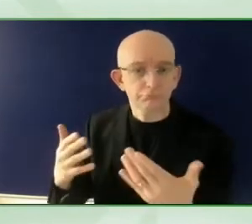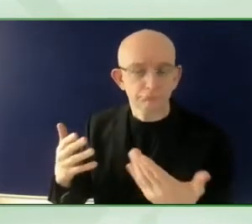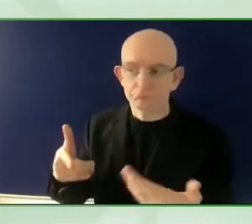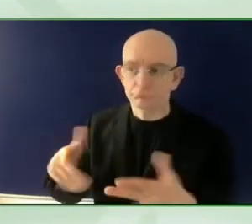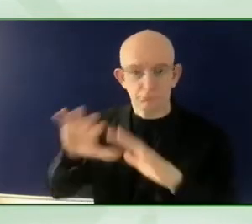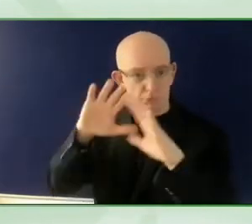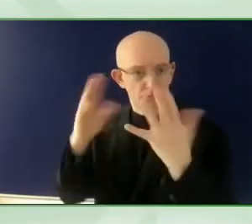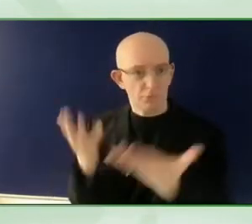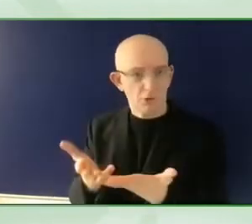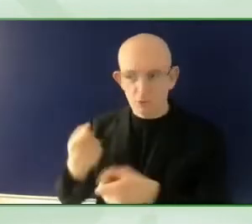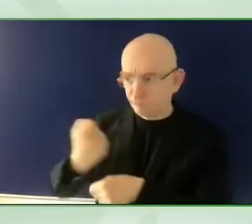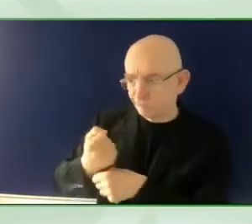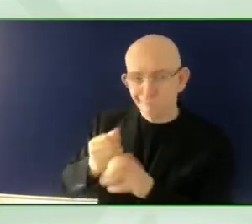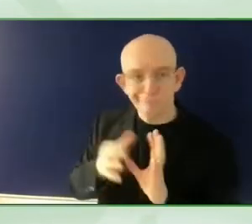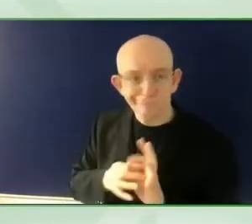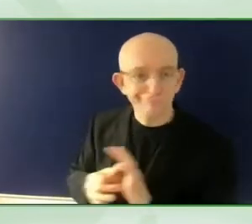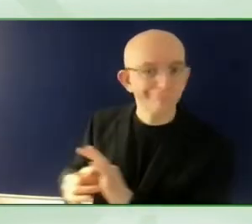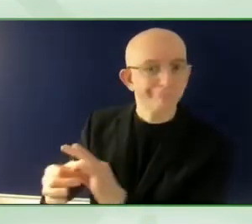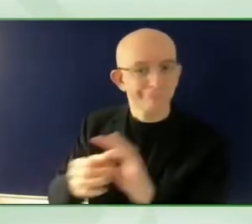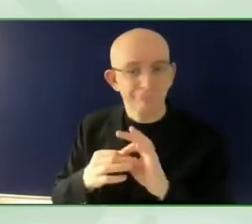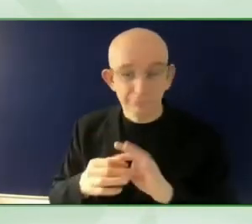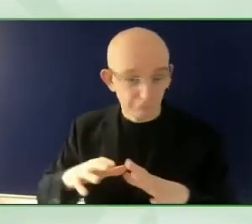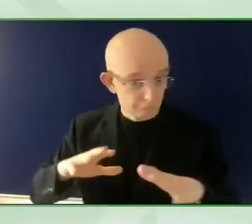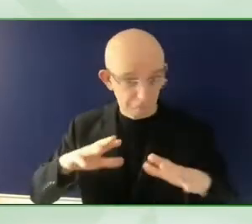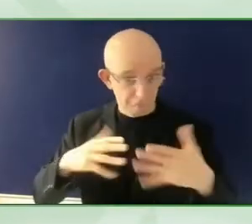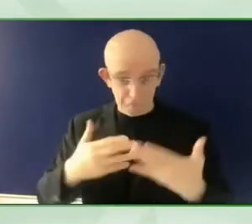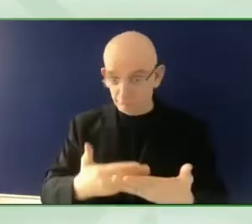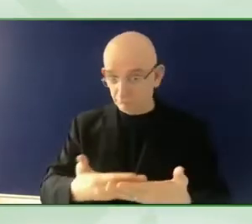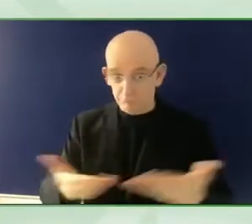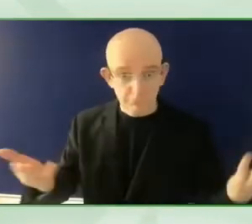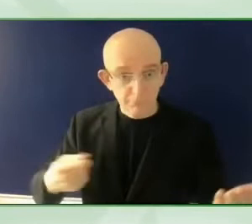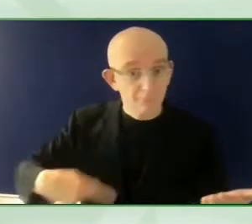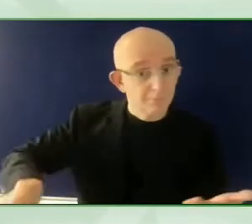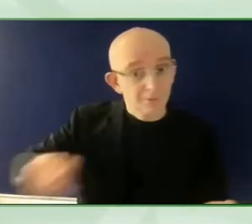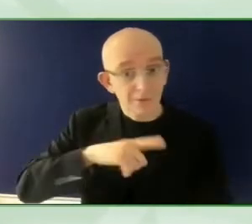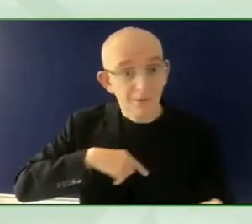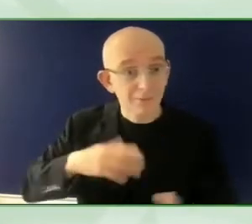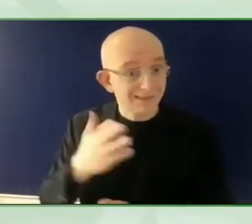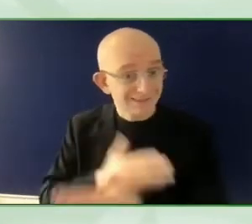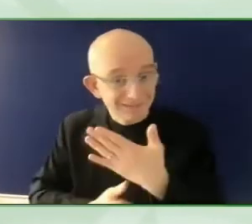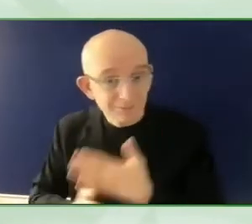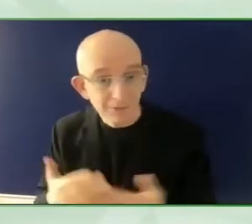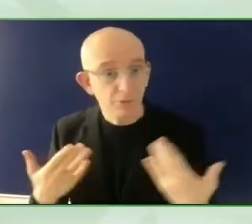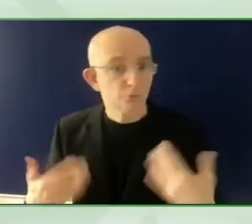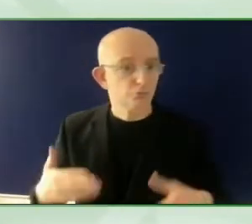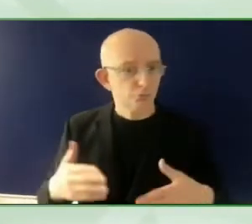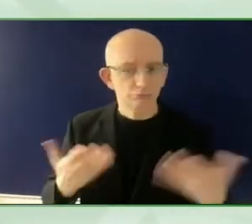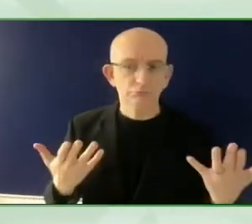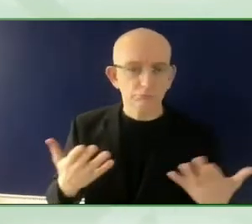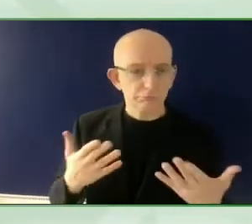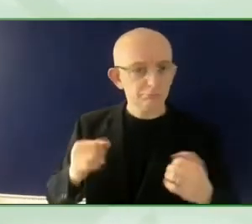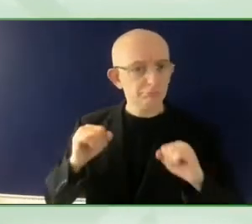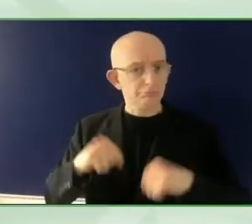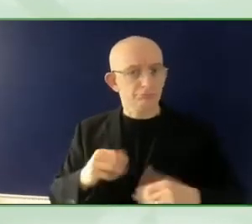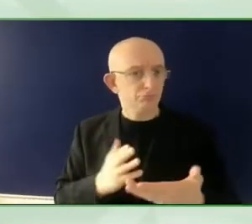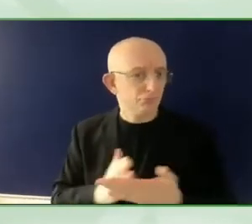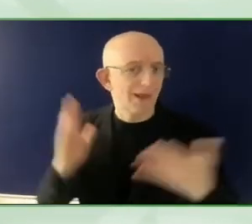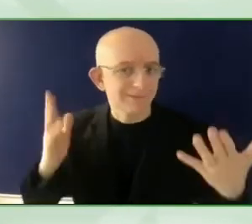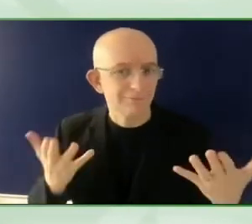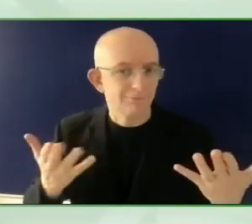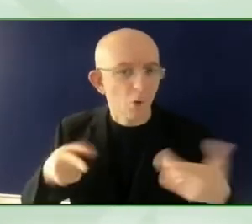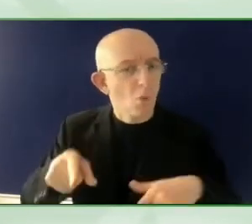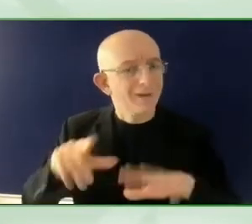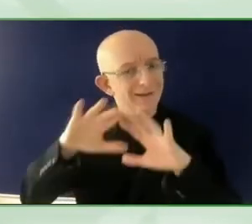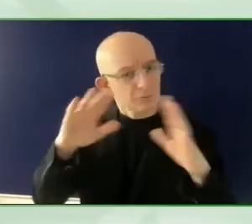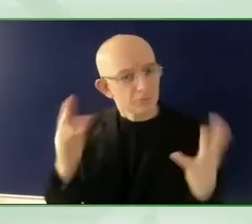development actors, governments come together and try to see what they can do. But the participation of persons with disabilities and the representative